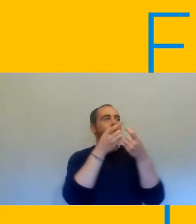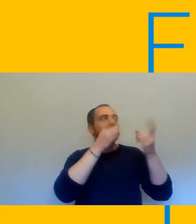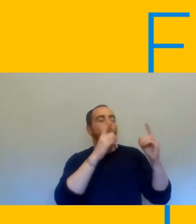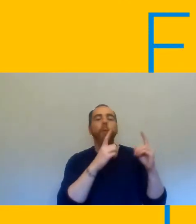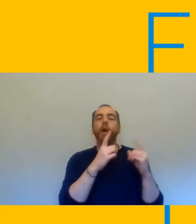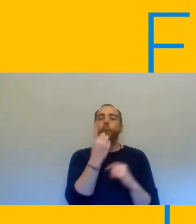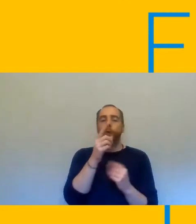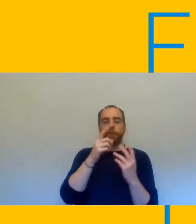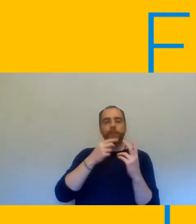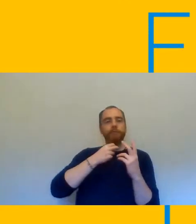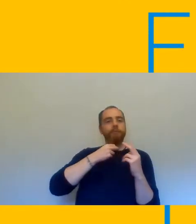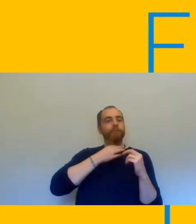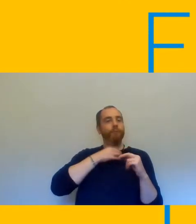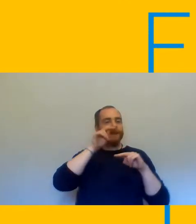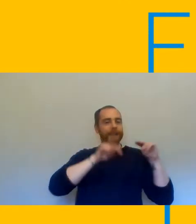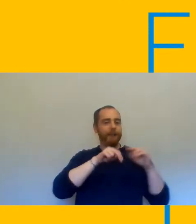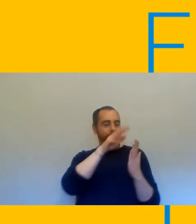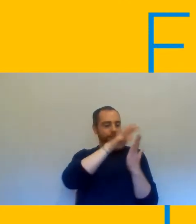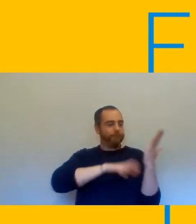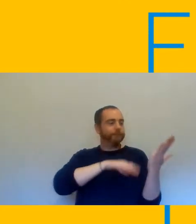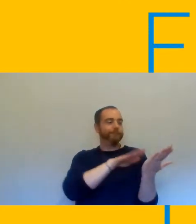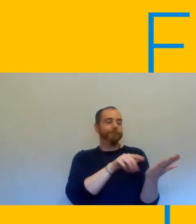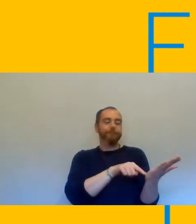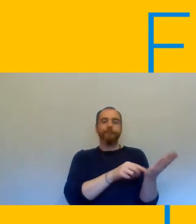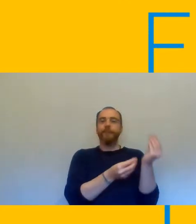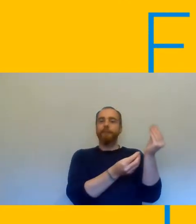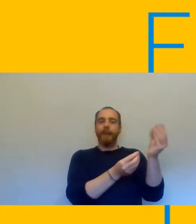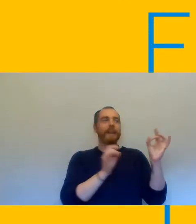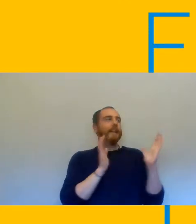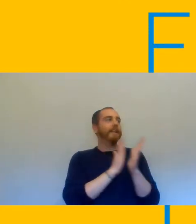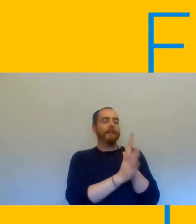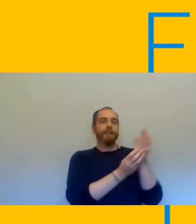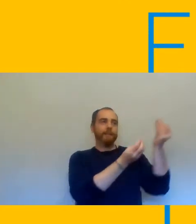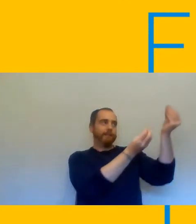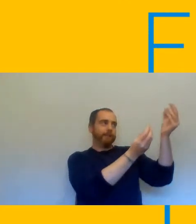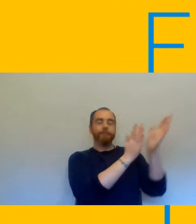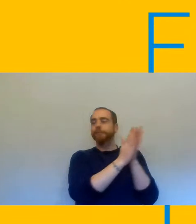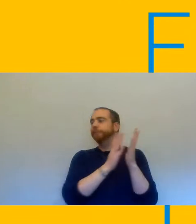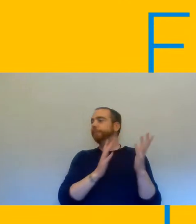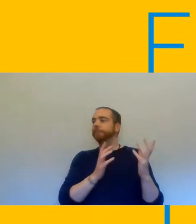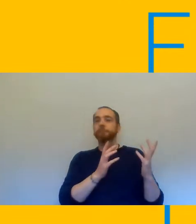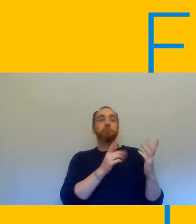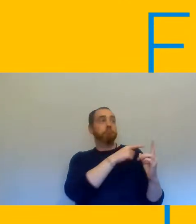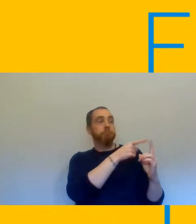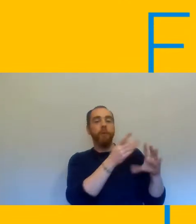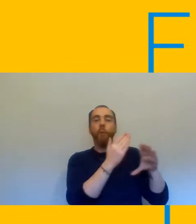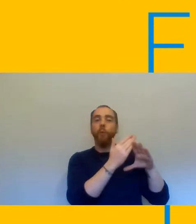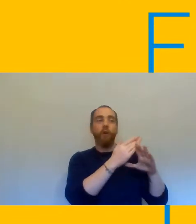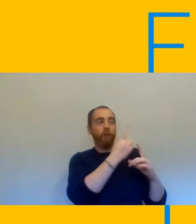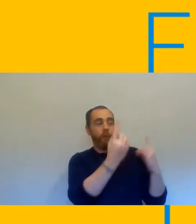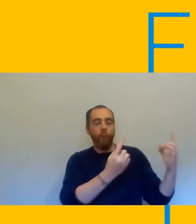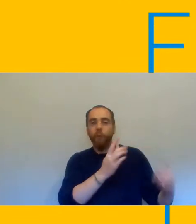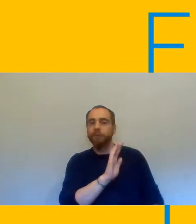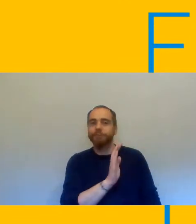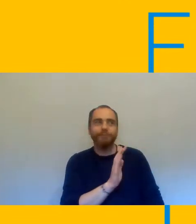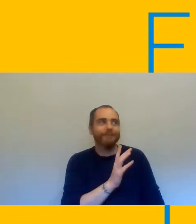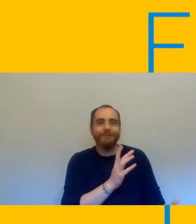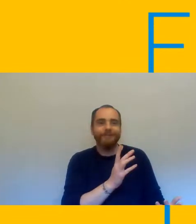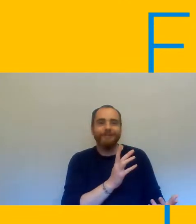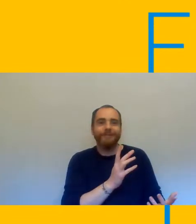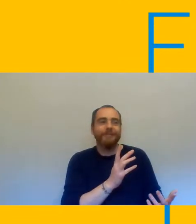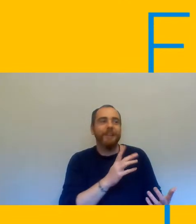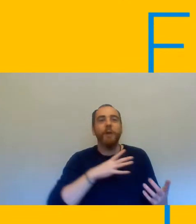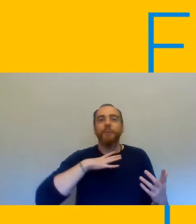updating it according to uh local restrictions and and and and um local restrictions and the changes that are happening